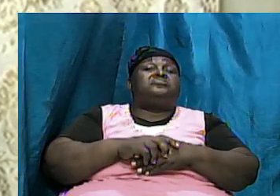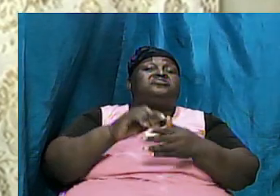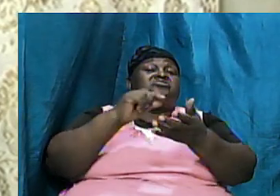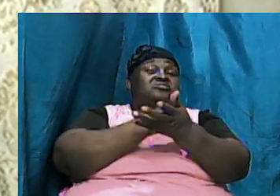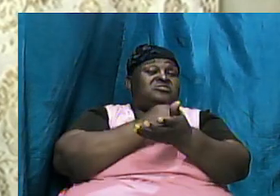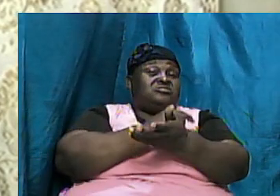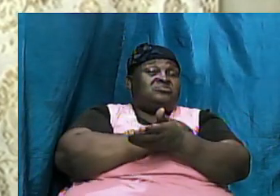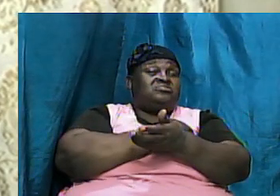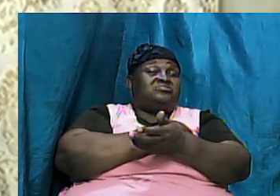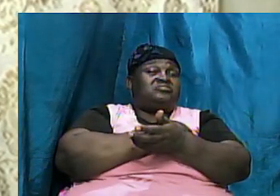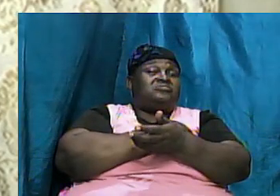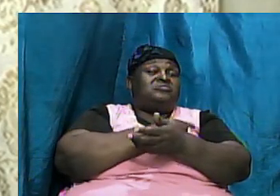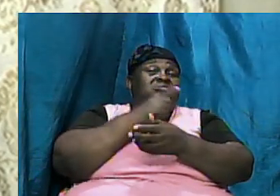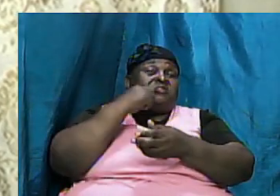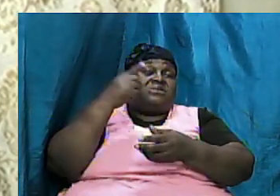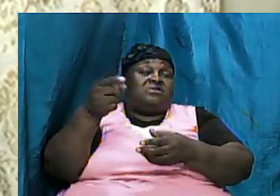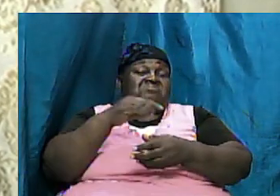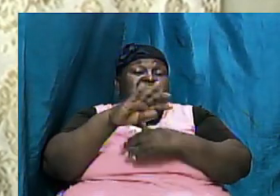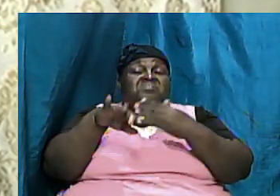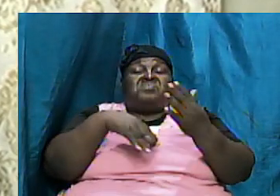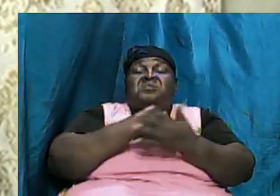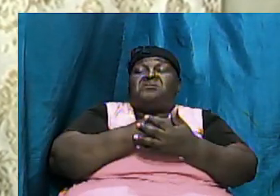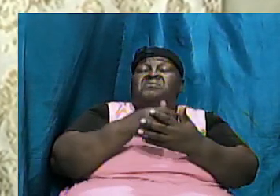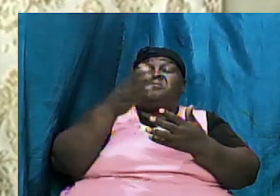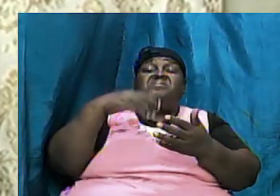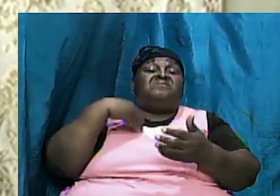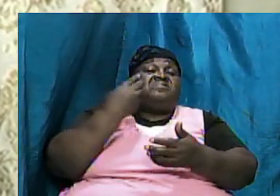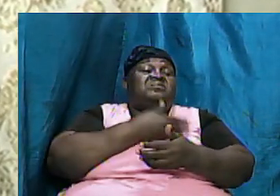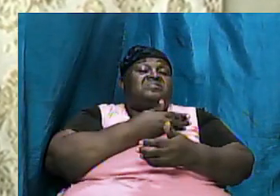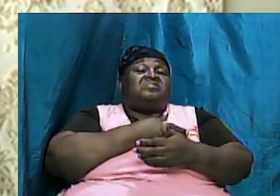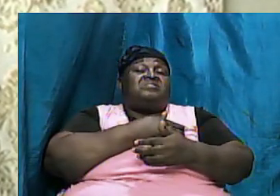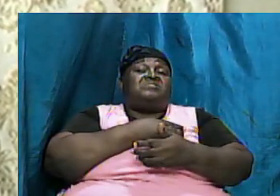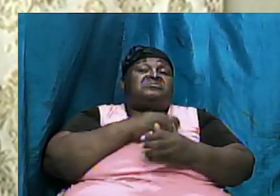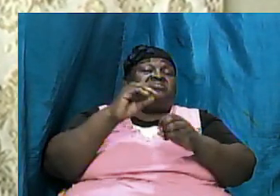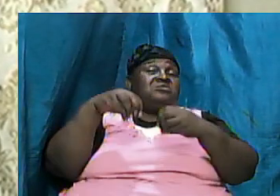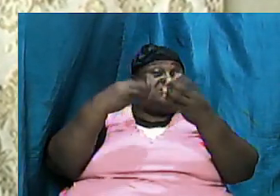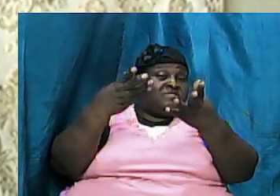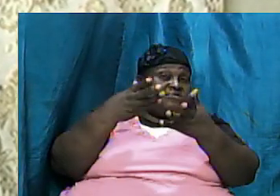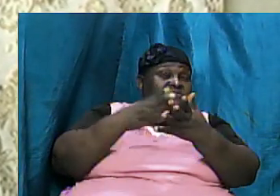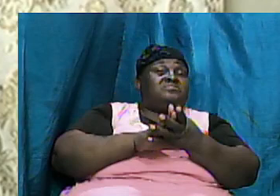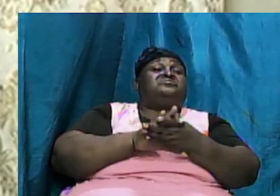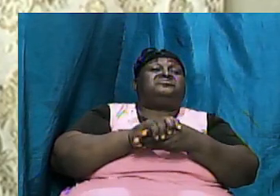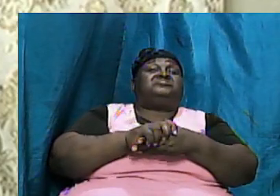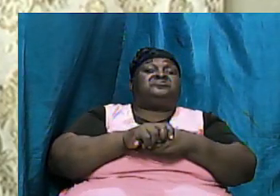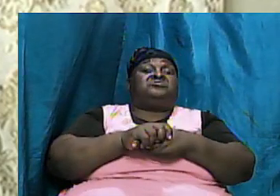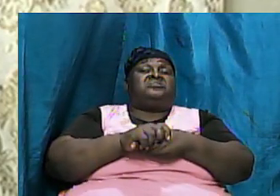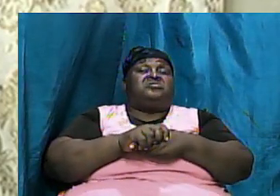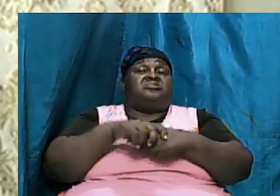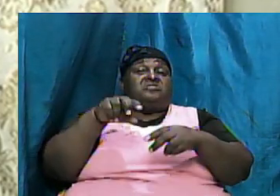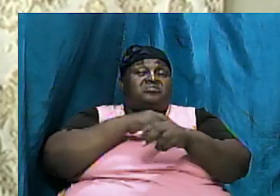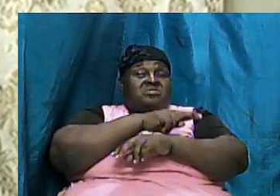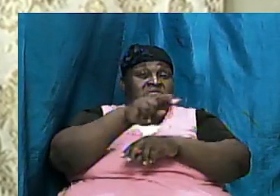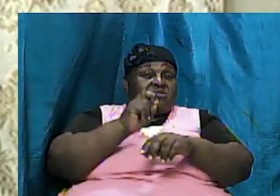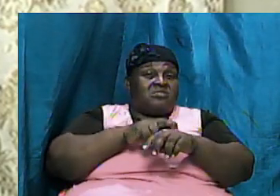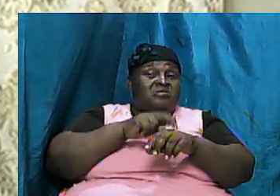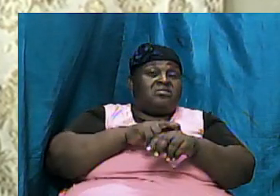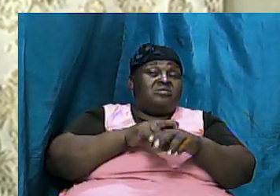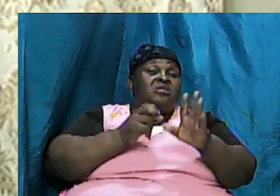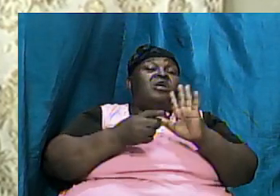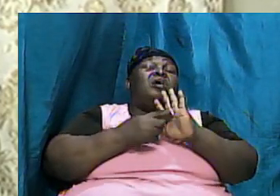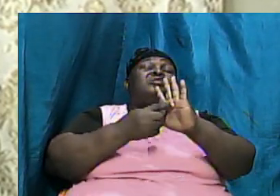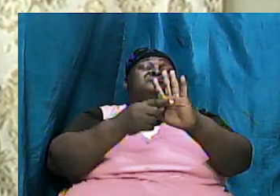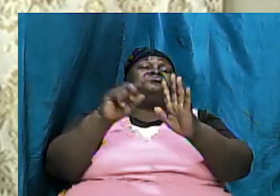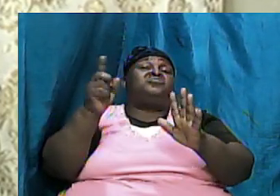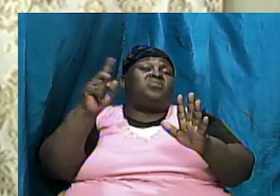of outlines all of this to us so it gives us the origin of nations and shows where the conflict between